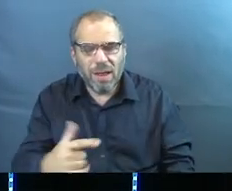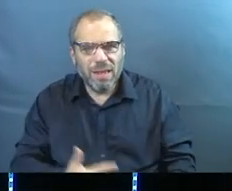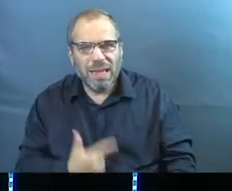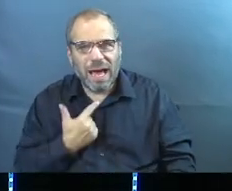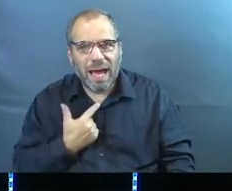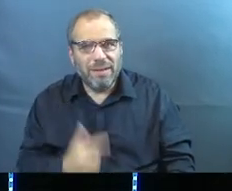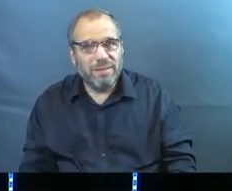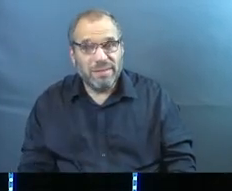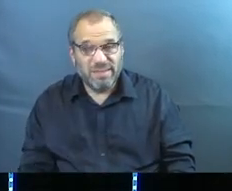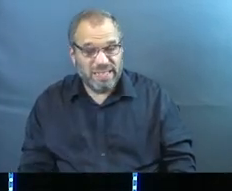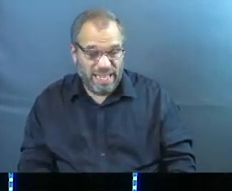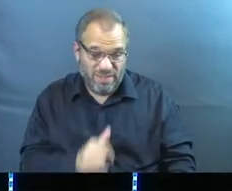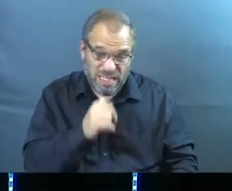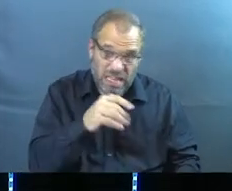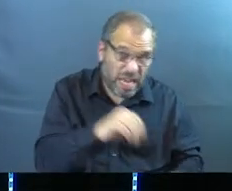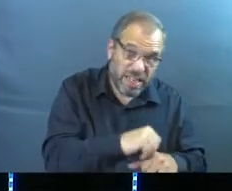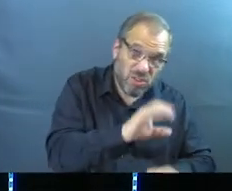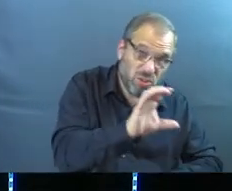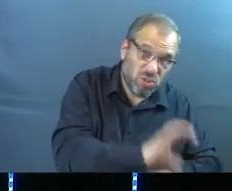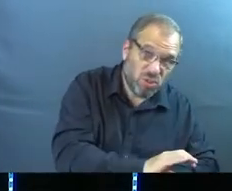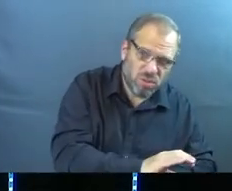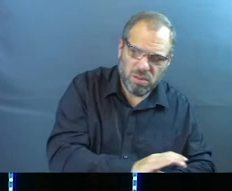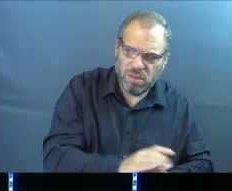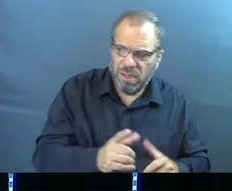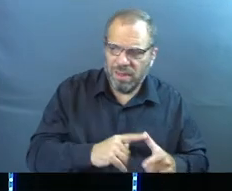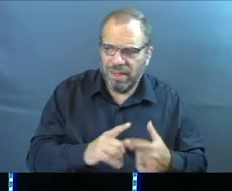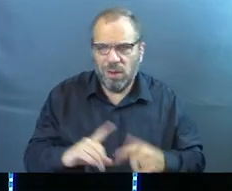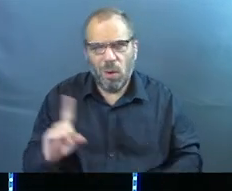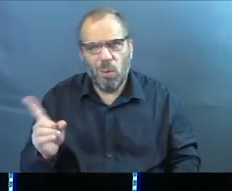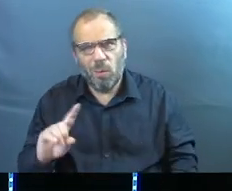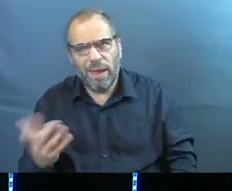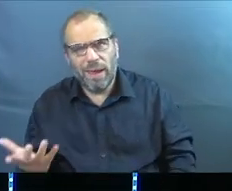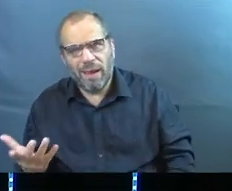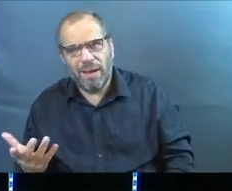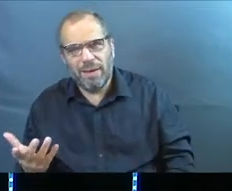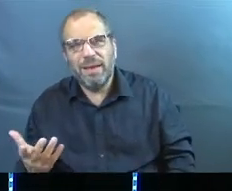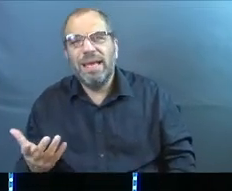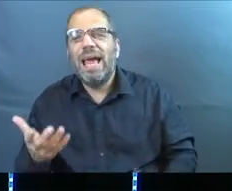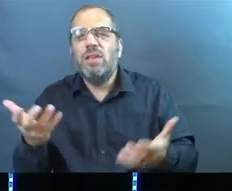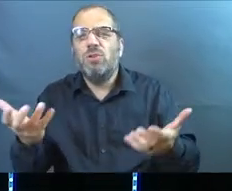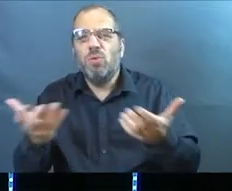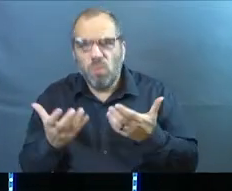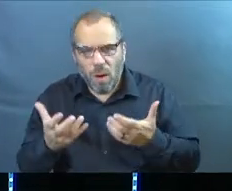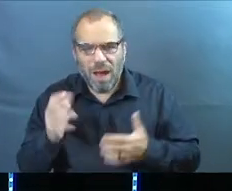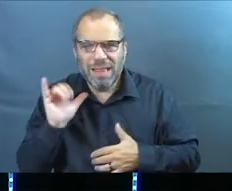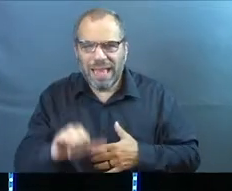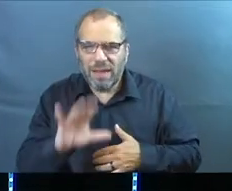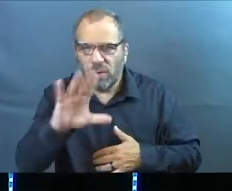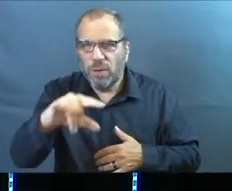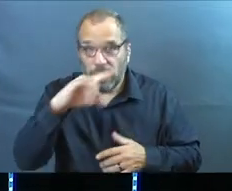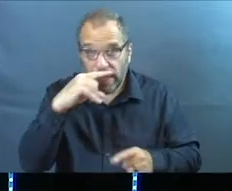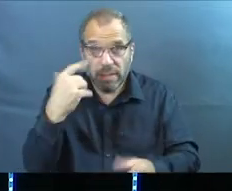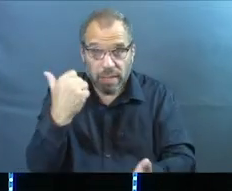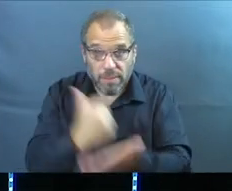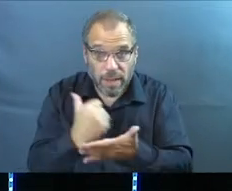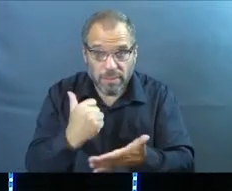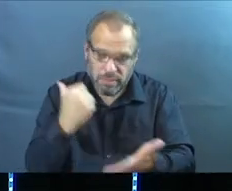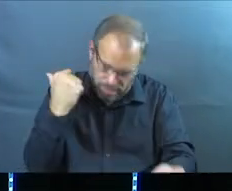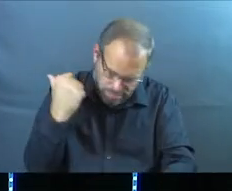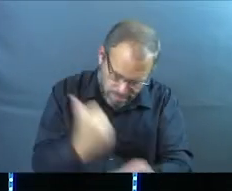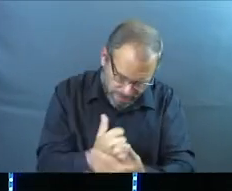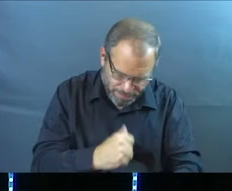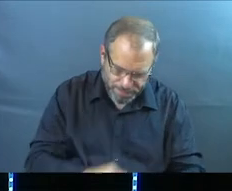If it's not happening at church, where's it happening? And I think you want that for them. Amen? Amen.